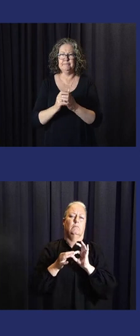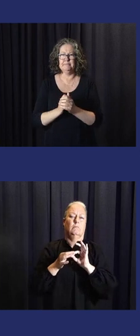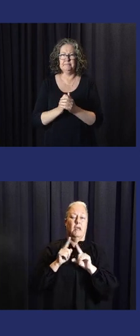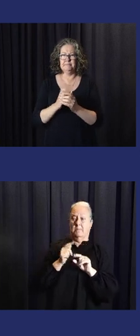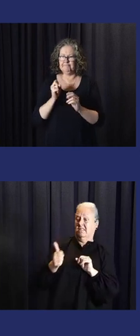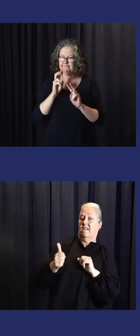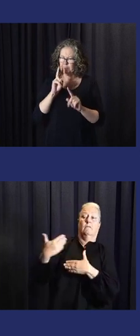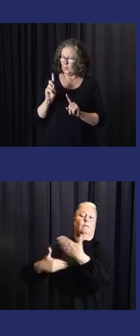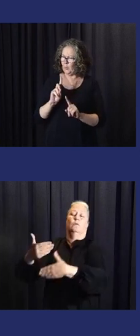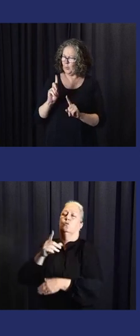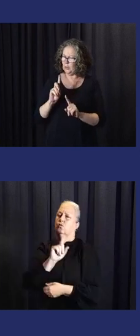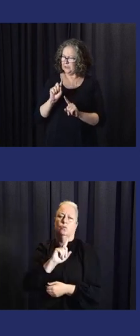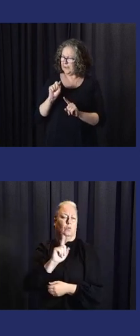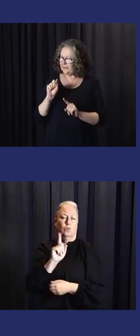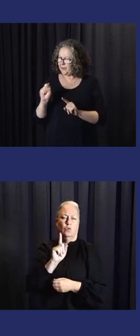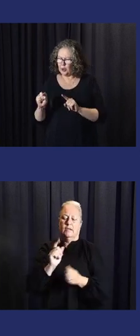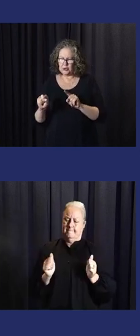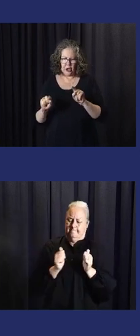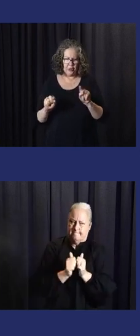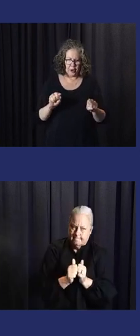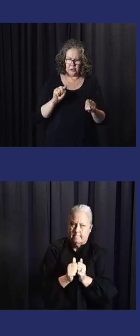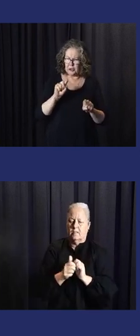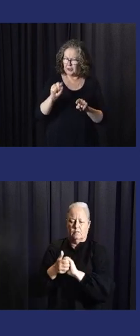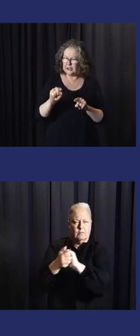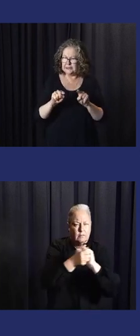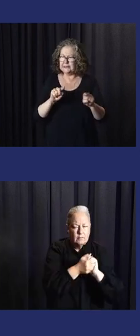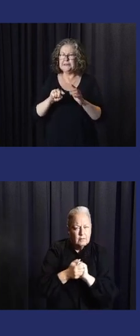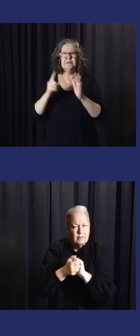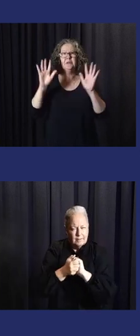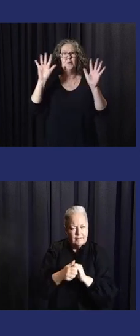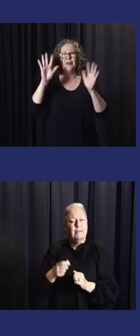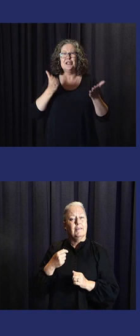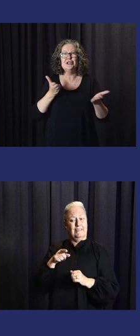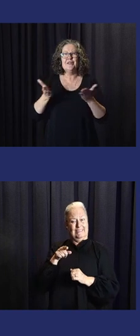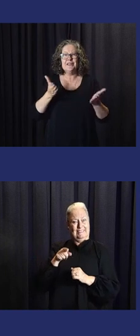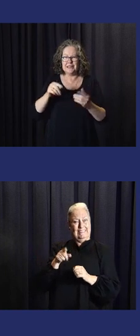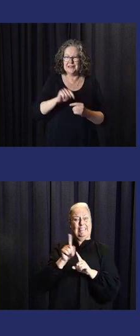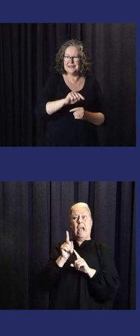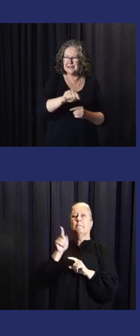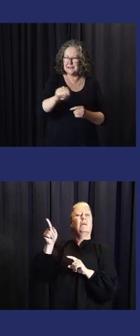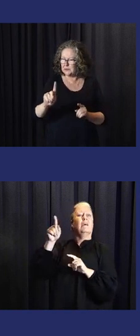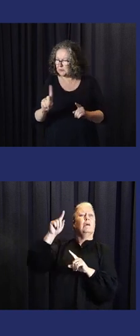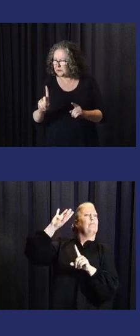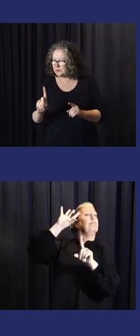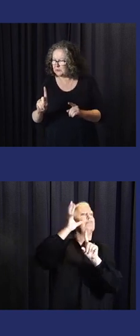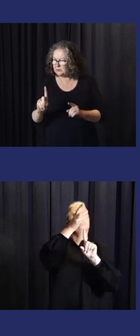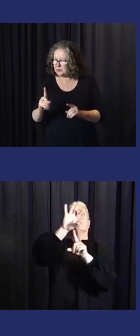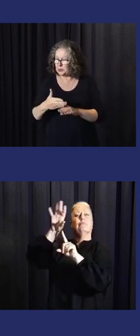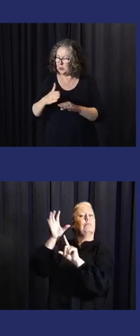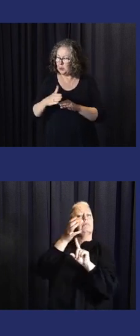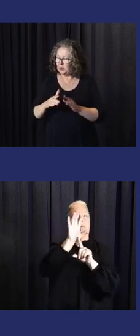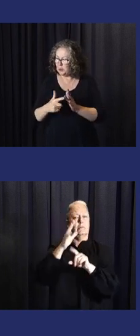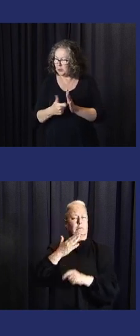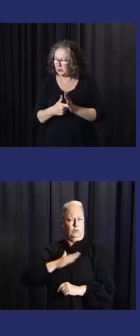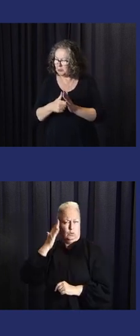we all work together as one team. We've got to first find out what's the maturity level of each national